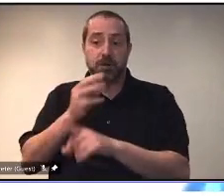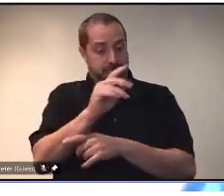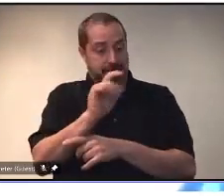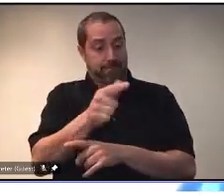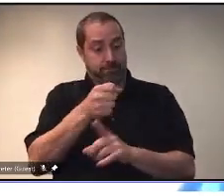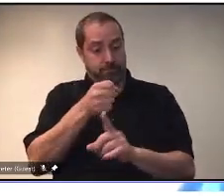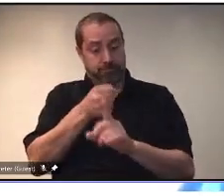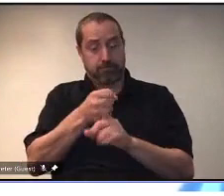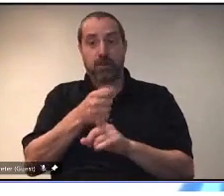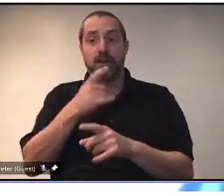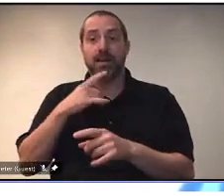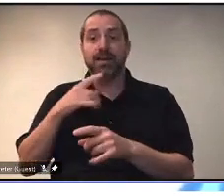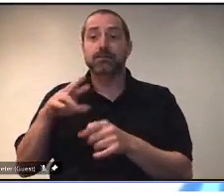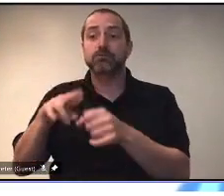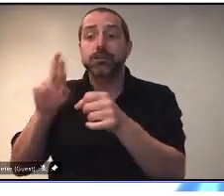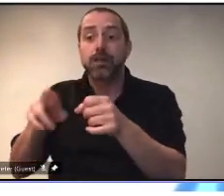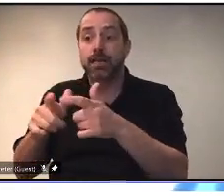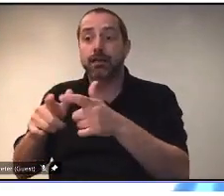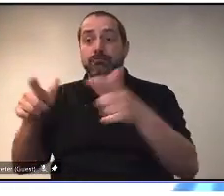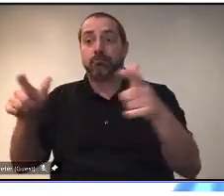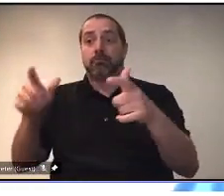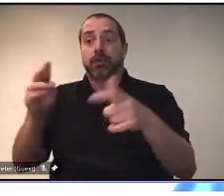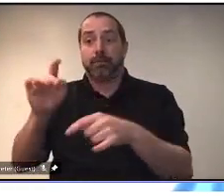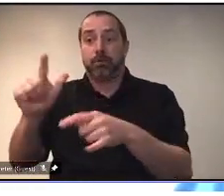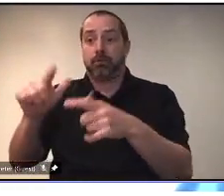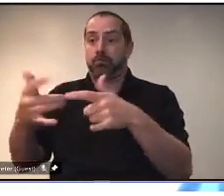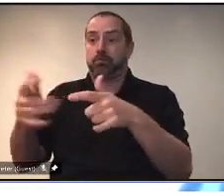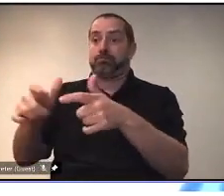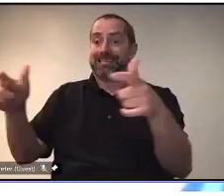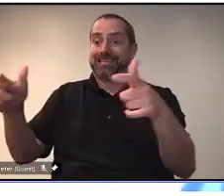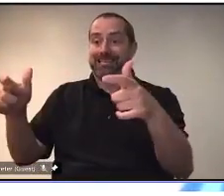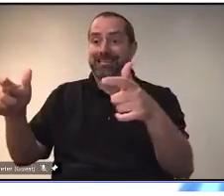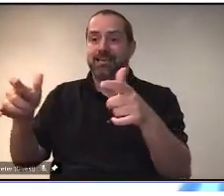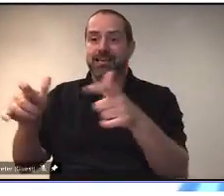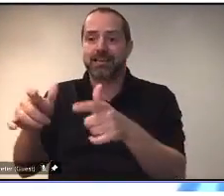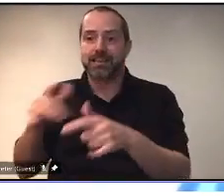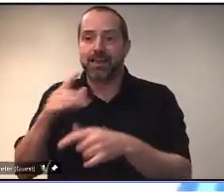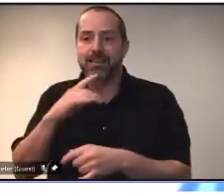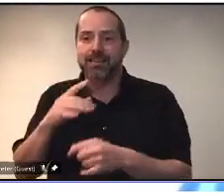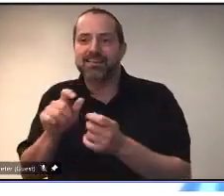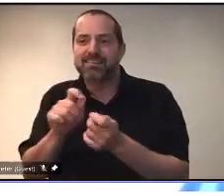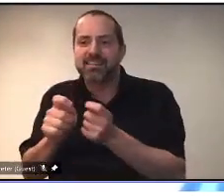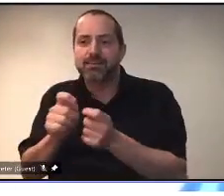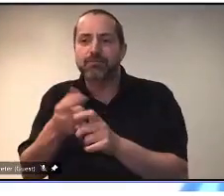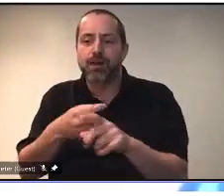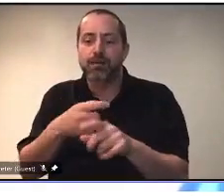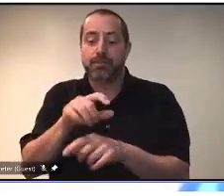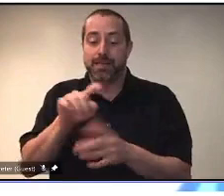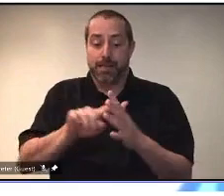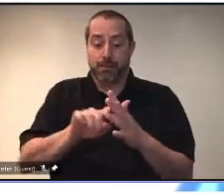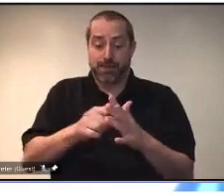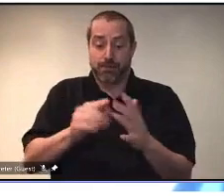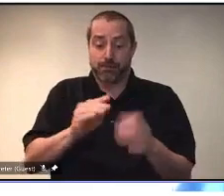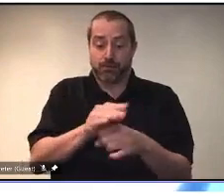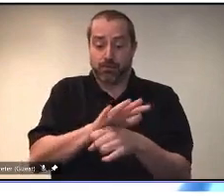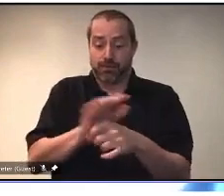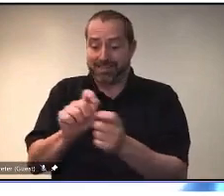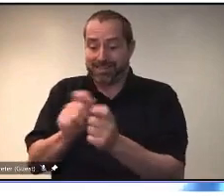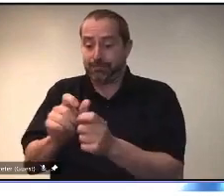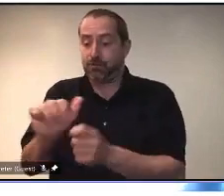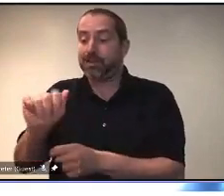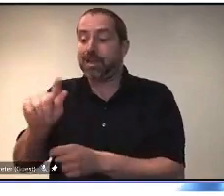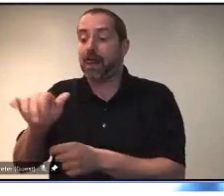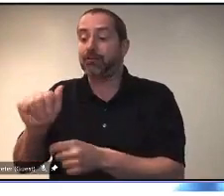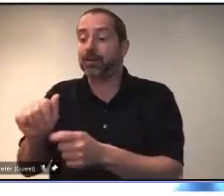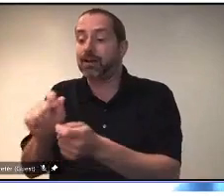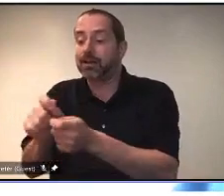They also flipped from the original strain to the alpha strain, the UK B117 strain. And that